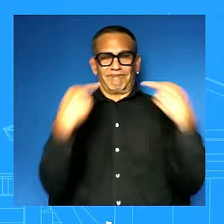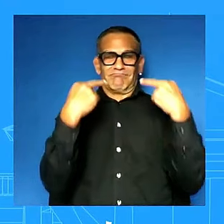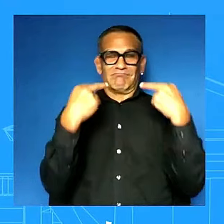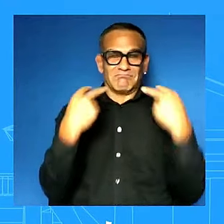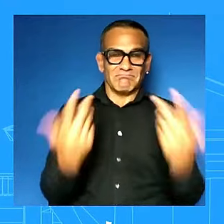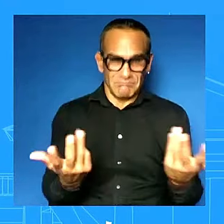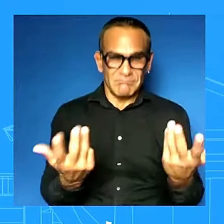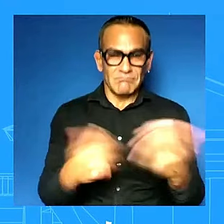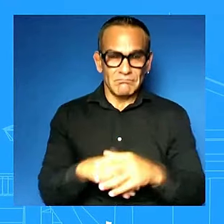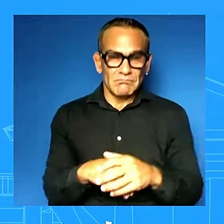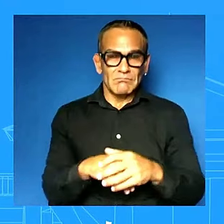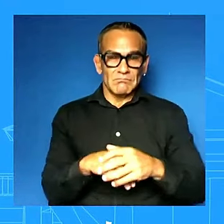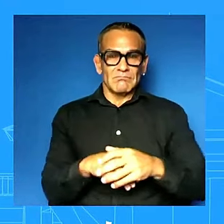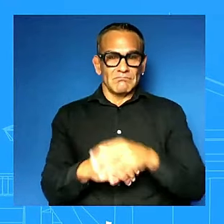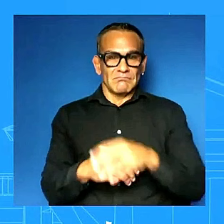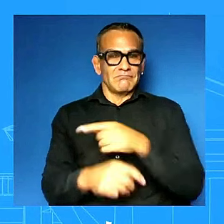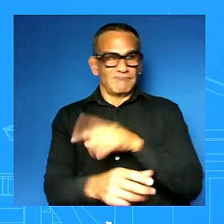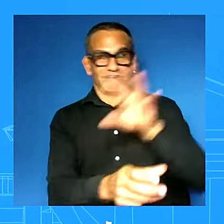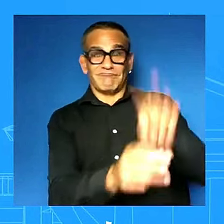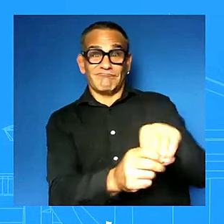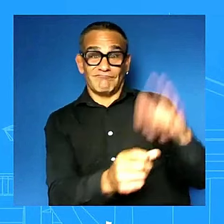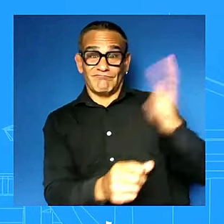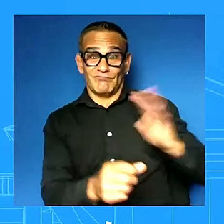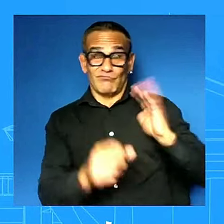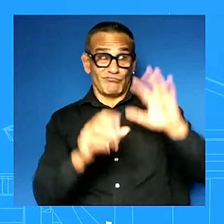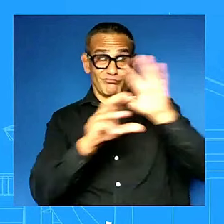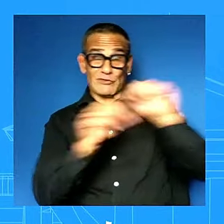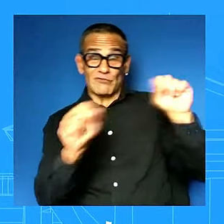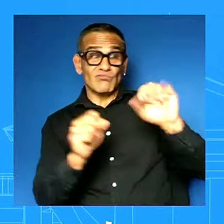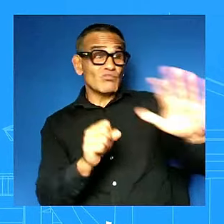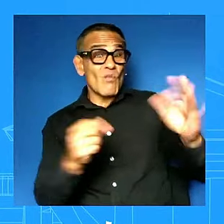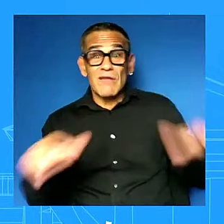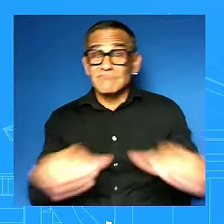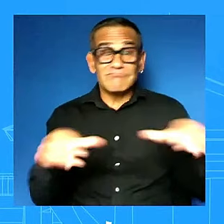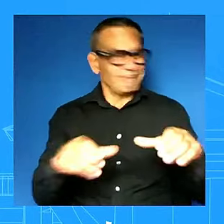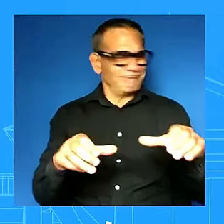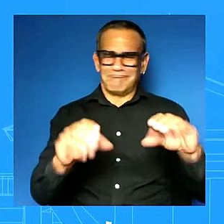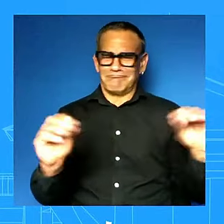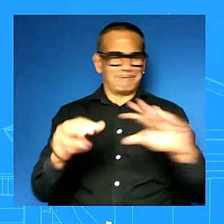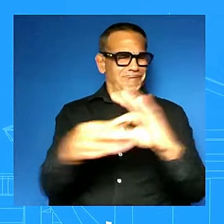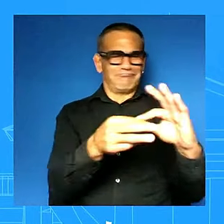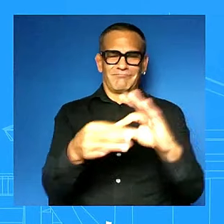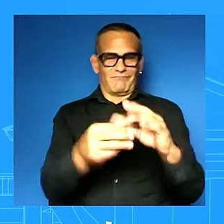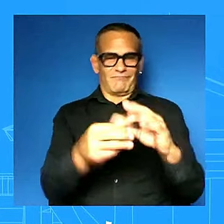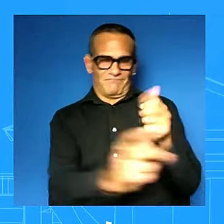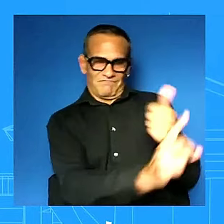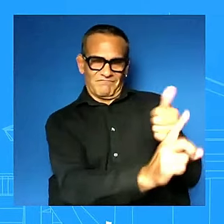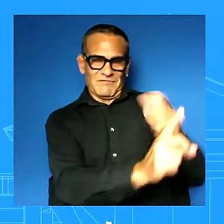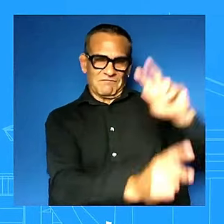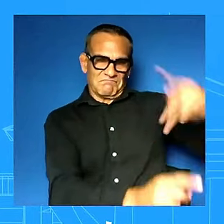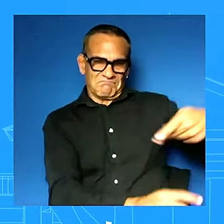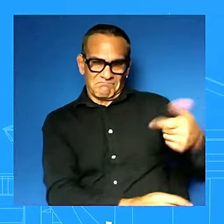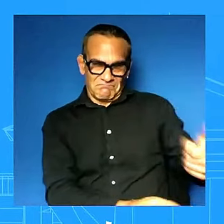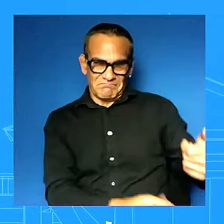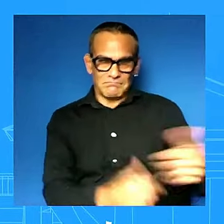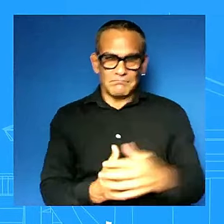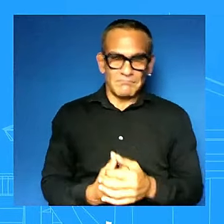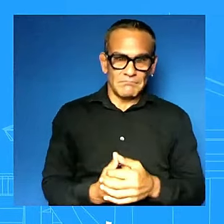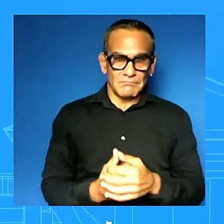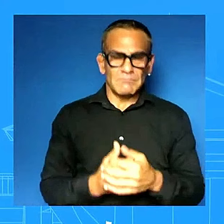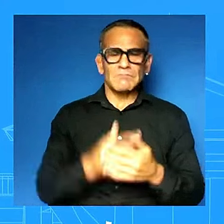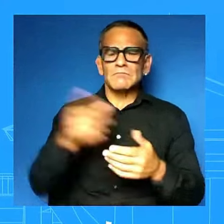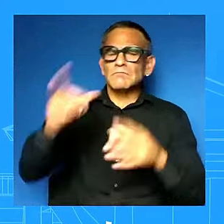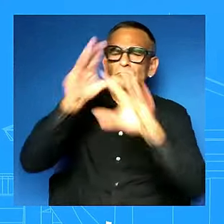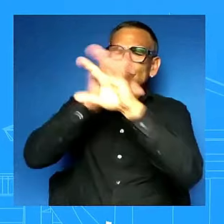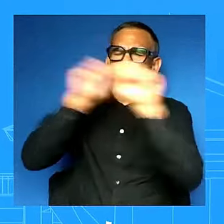she's her own person uh and the president has his reasons i'll leave it there just a clarification